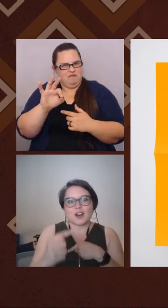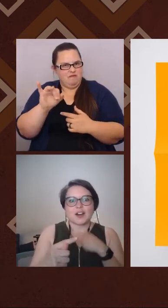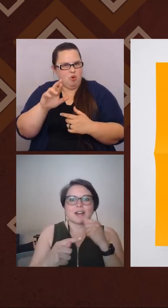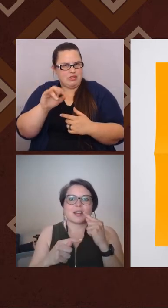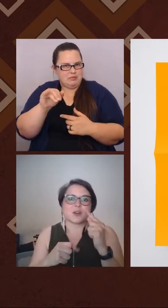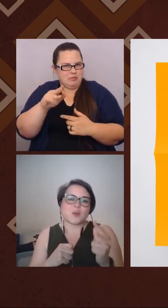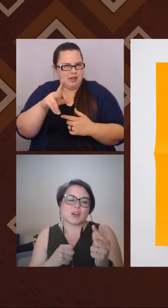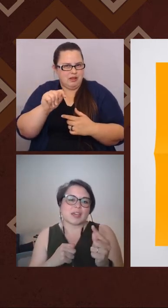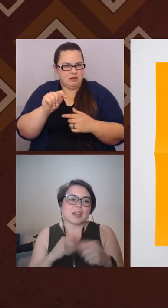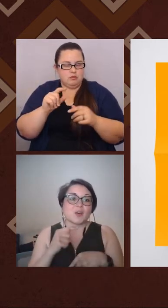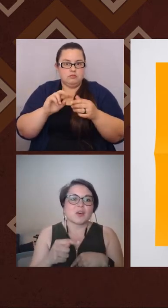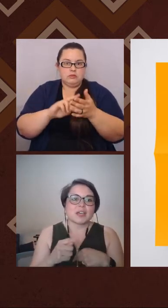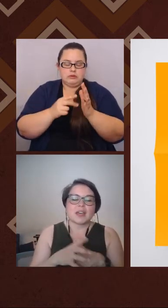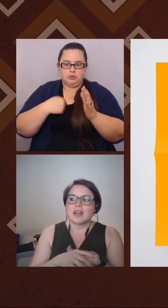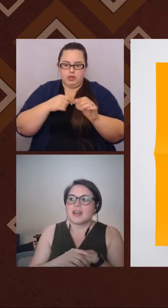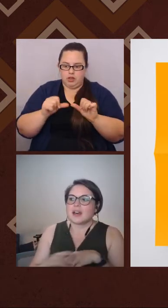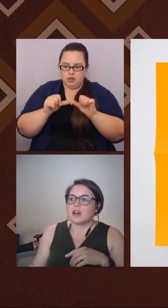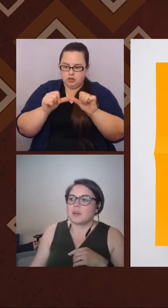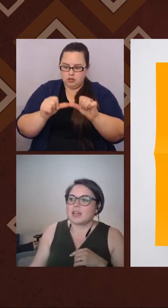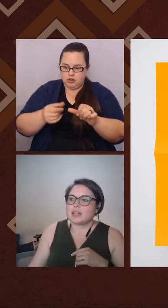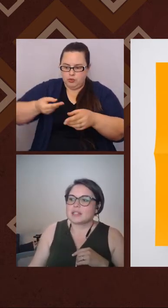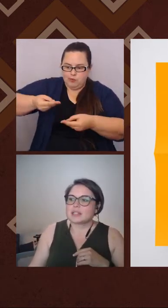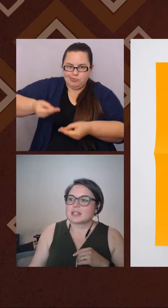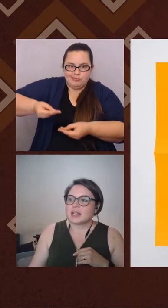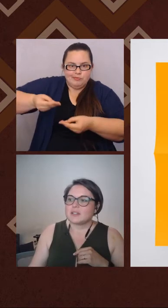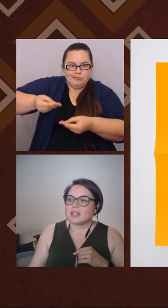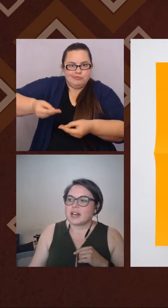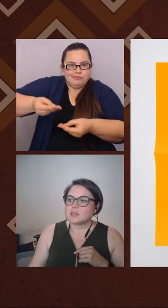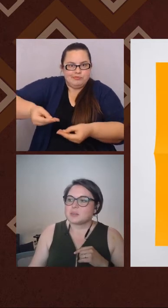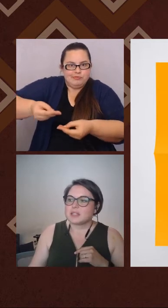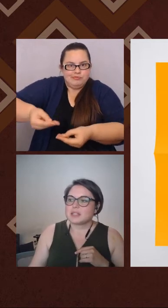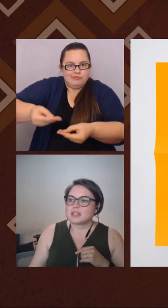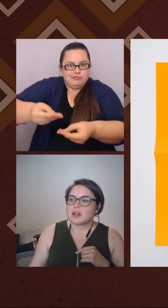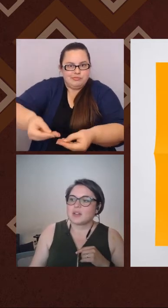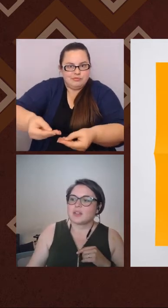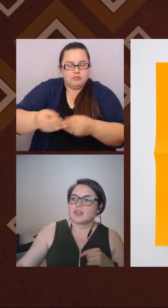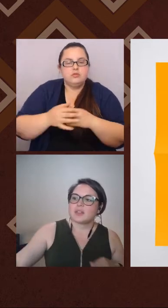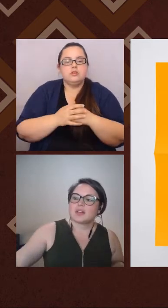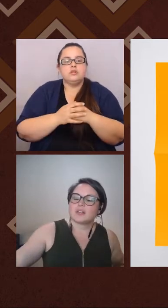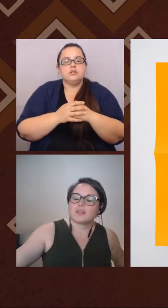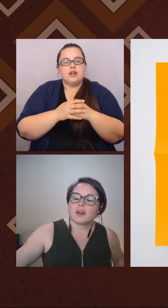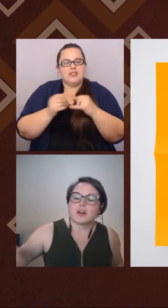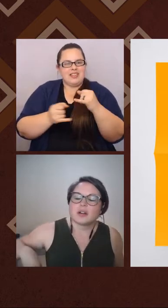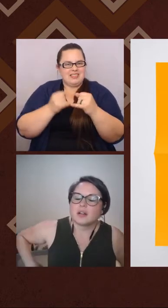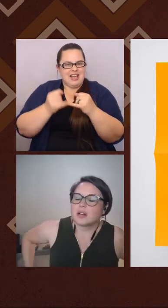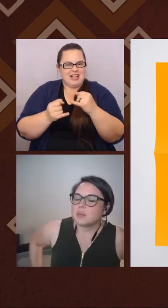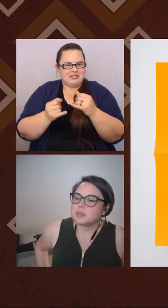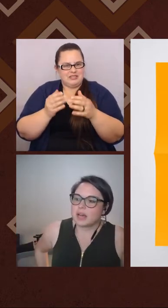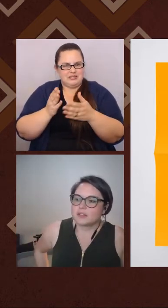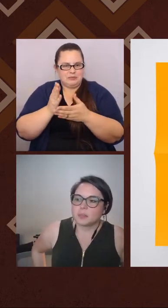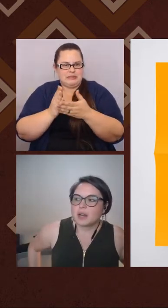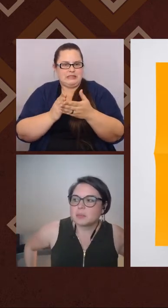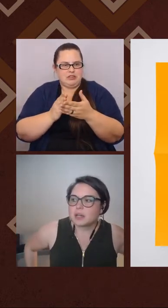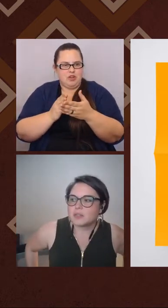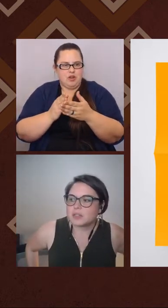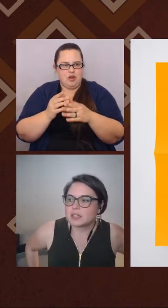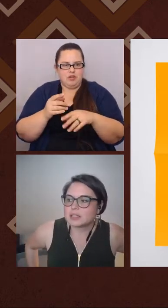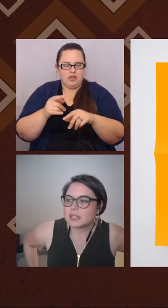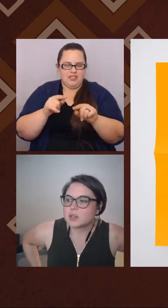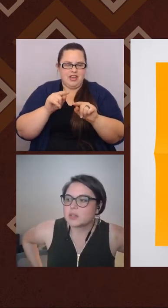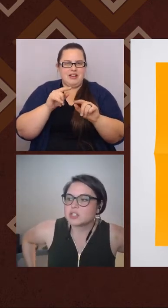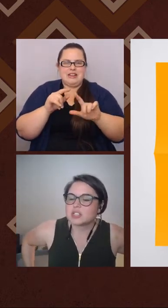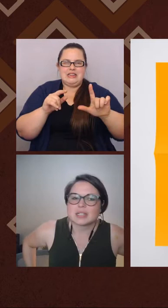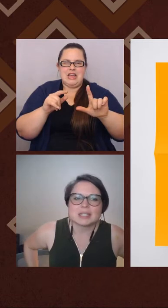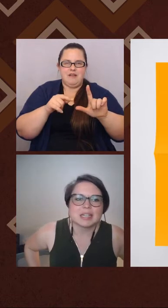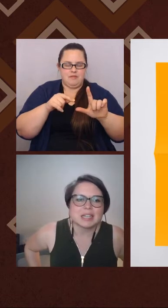on and on and going and going. And this kind of last piece on the far left bottom of